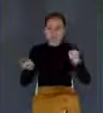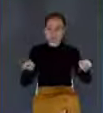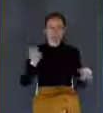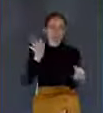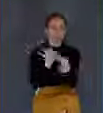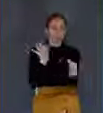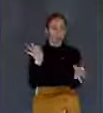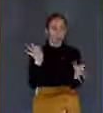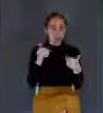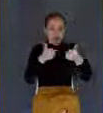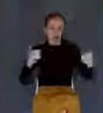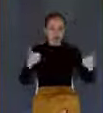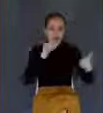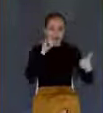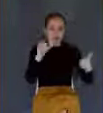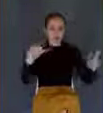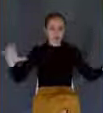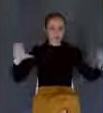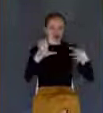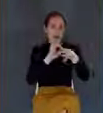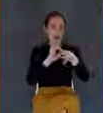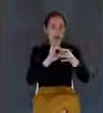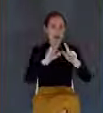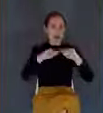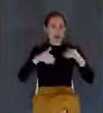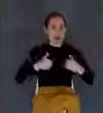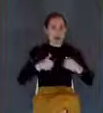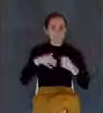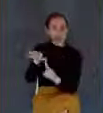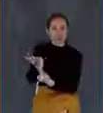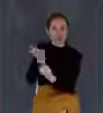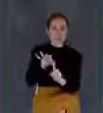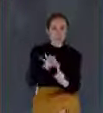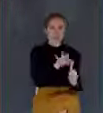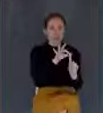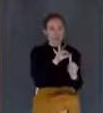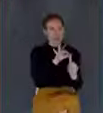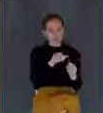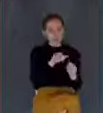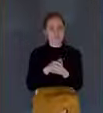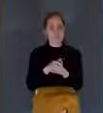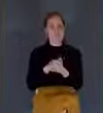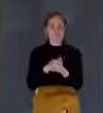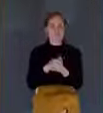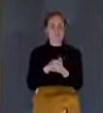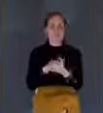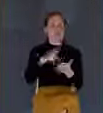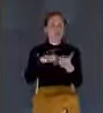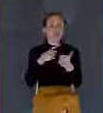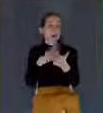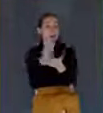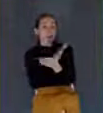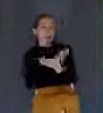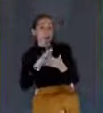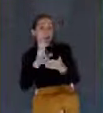but there is a distinction. And the divine mind at times would communicate things to the human mind of Jesus. We see this in his